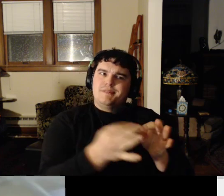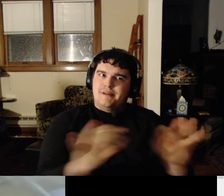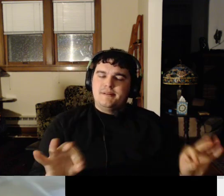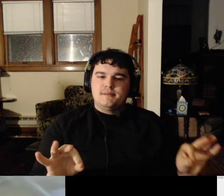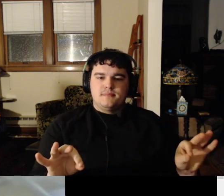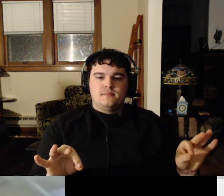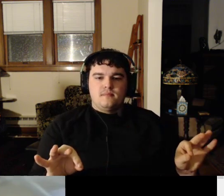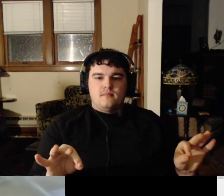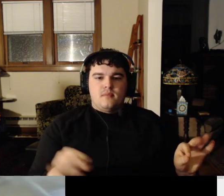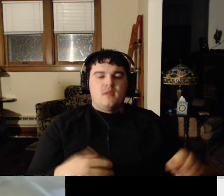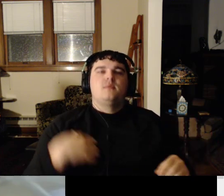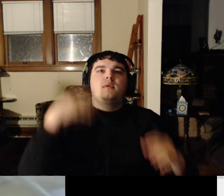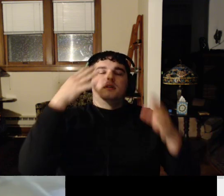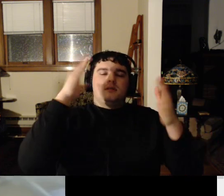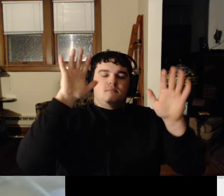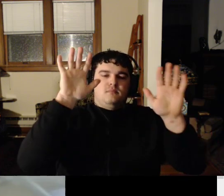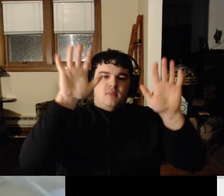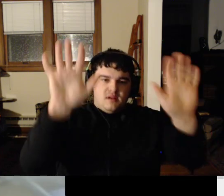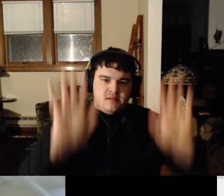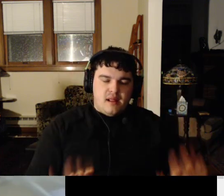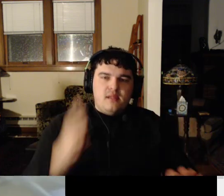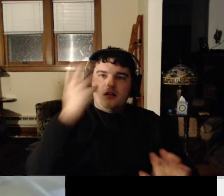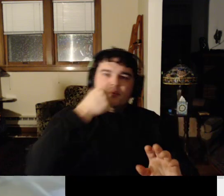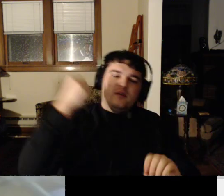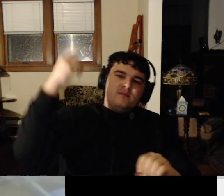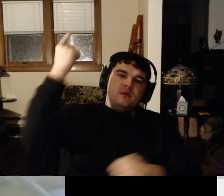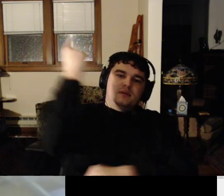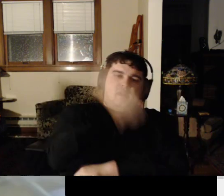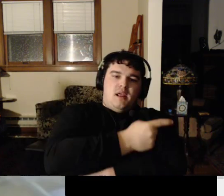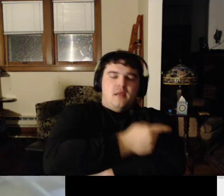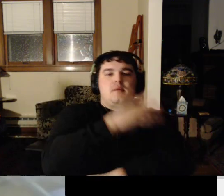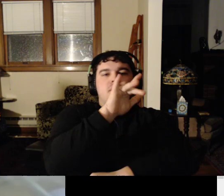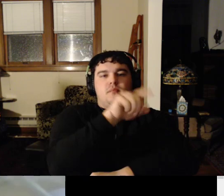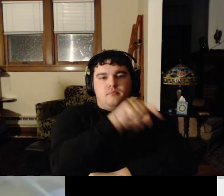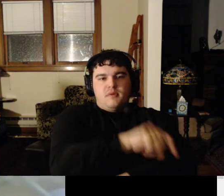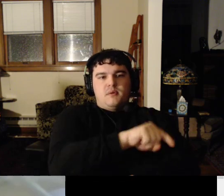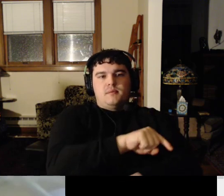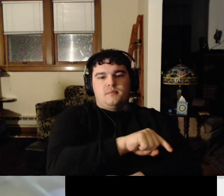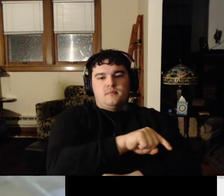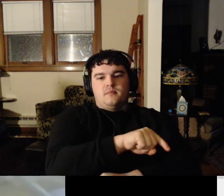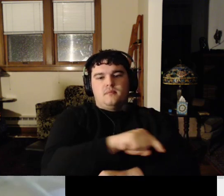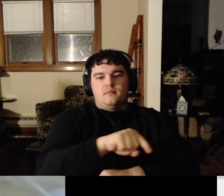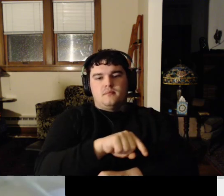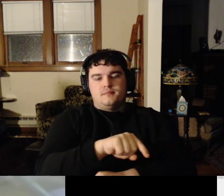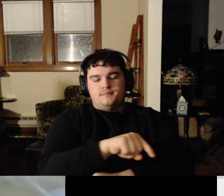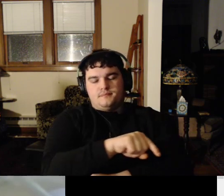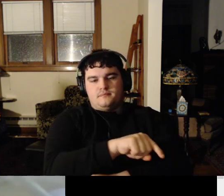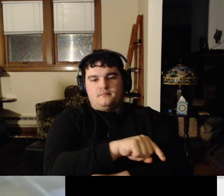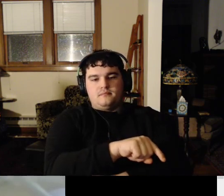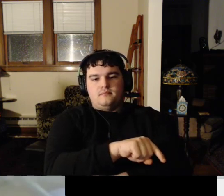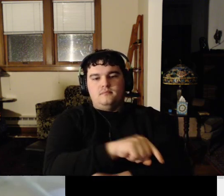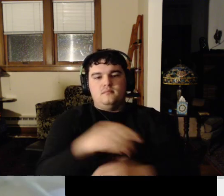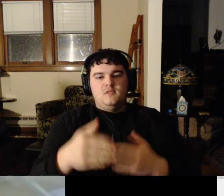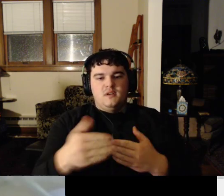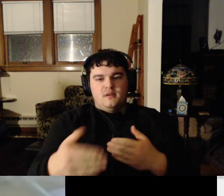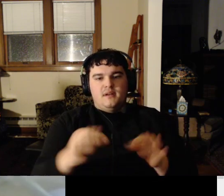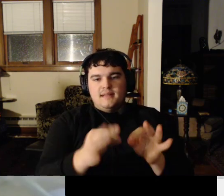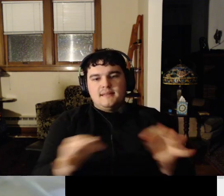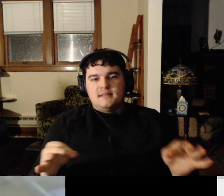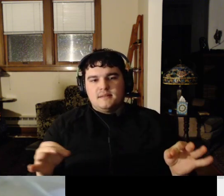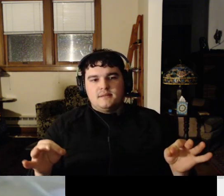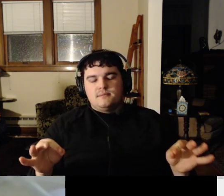So it was a spectacularly beautiful day. Period. And capital. So what's the next sentence?